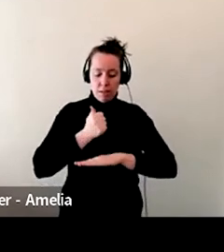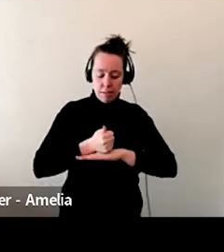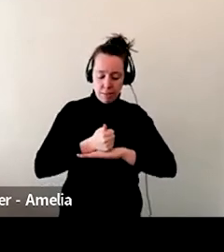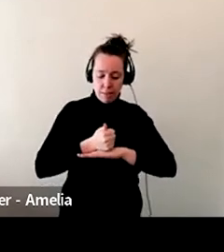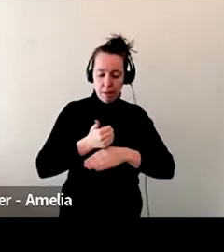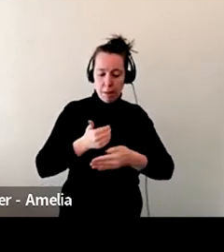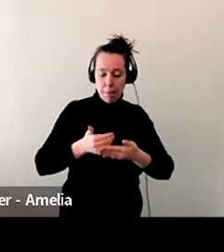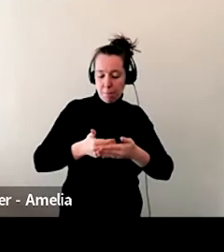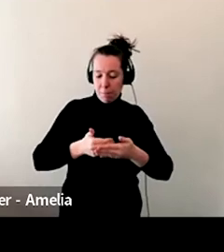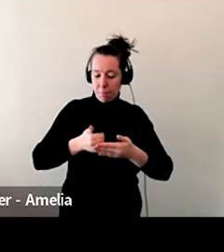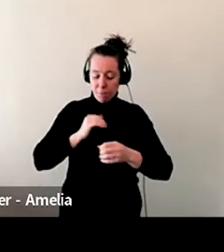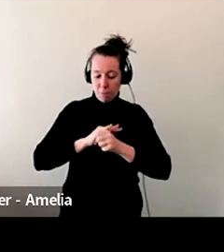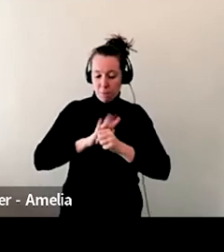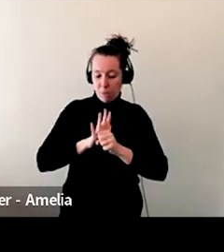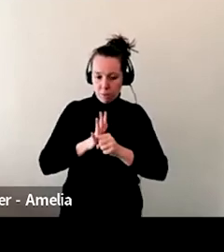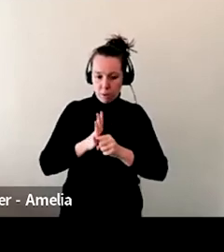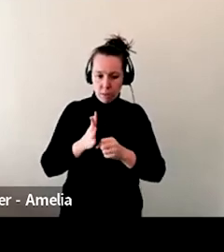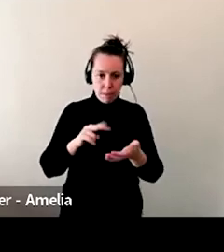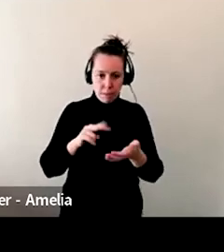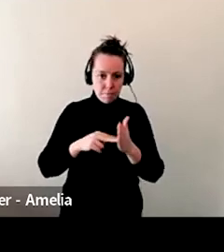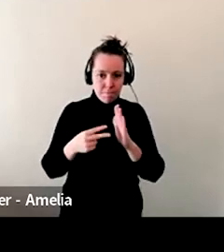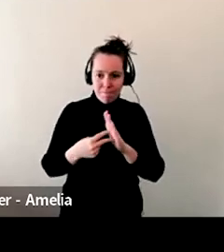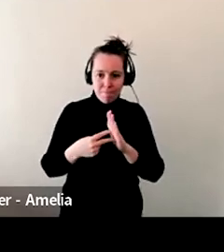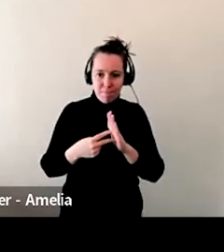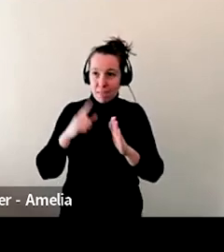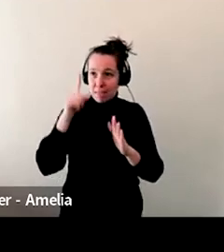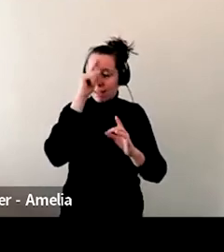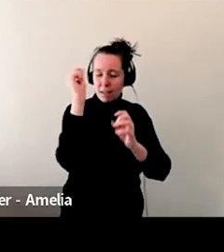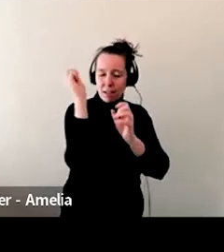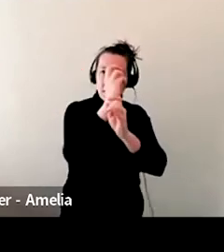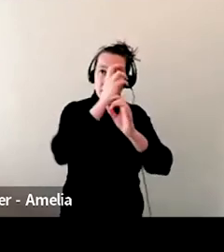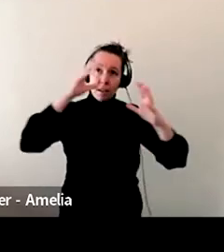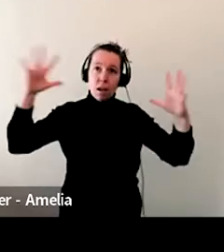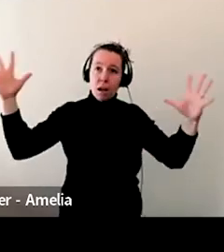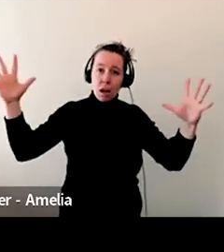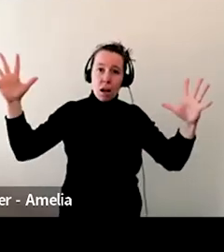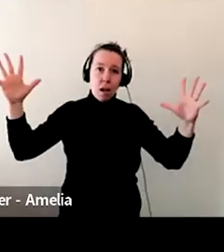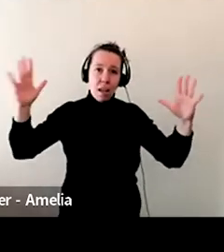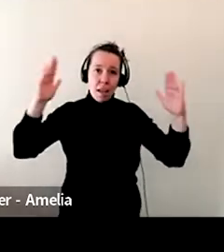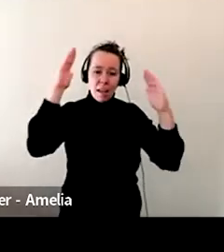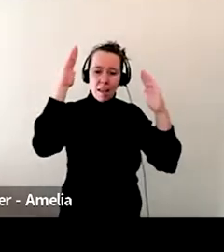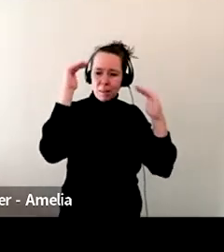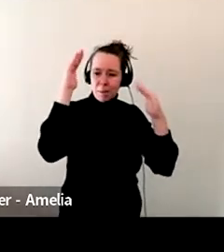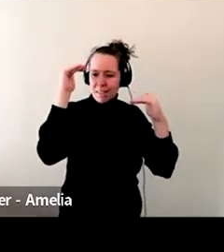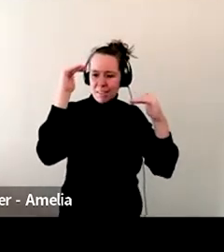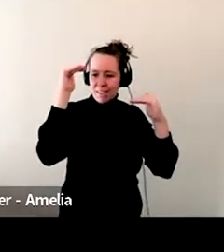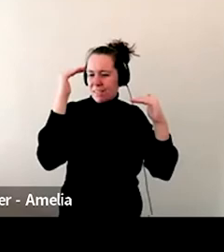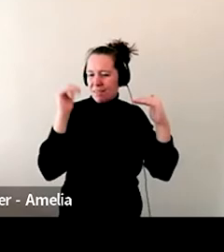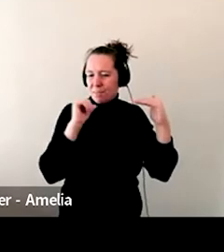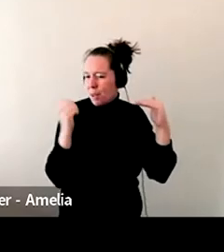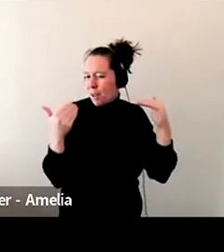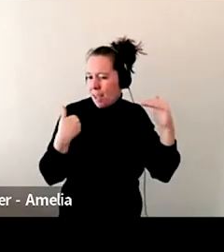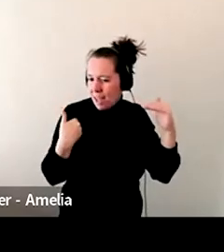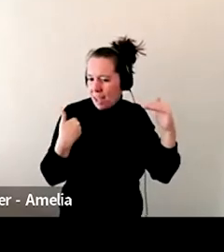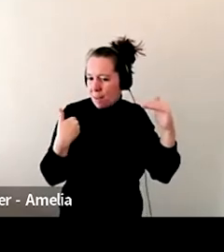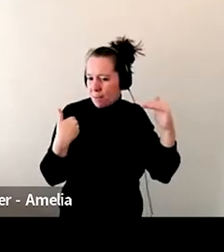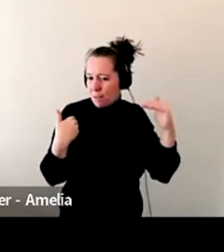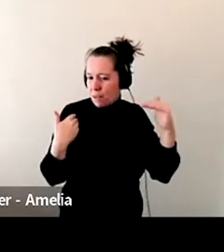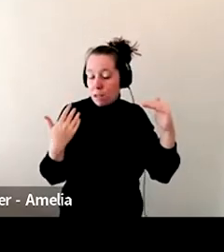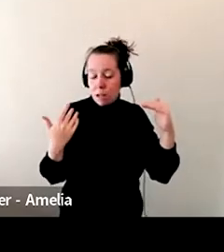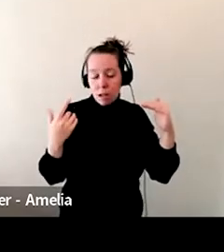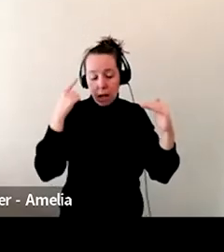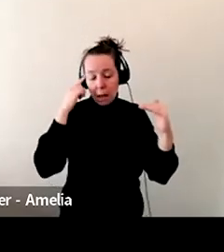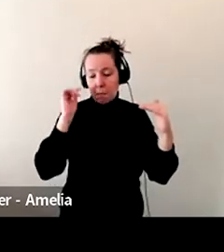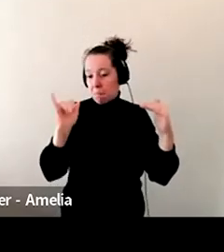Uh, we didn't have these big expectations of how things ought to have been. So, uh, in a way, I